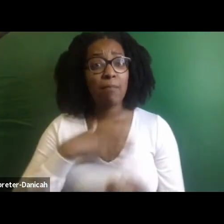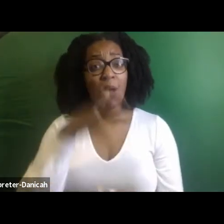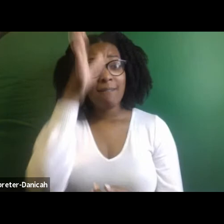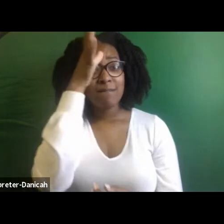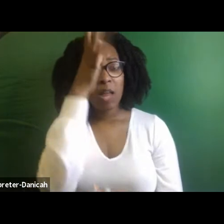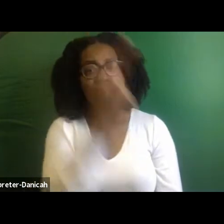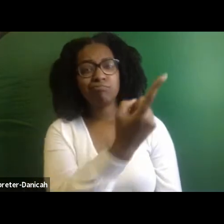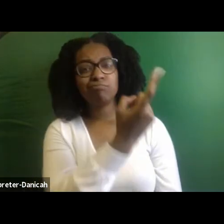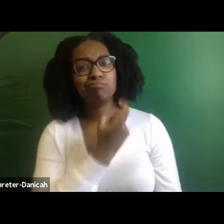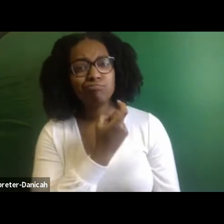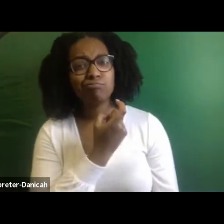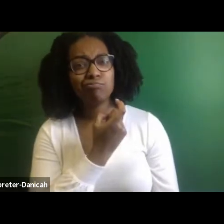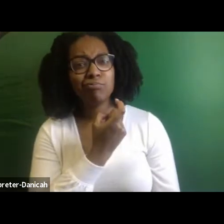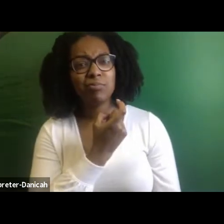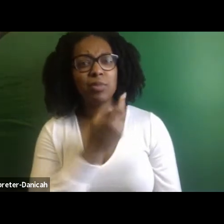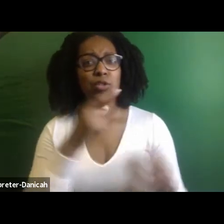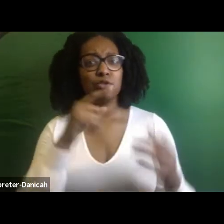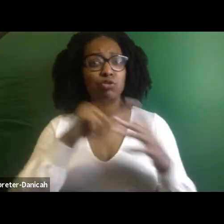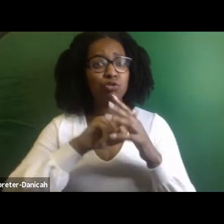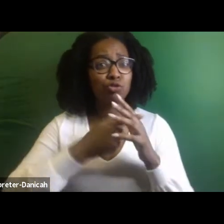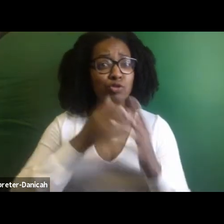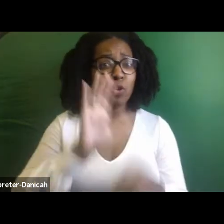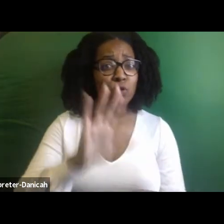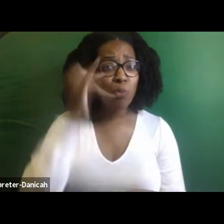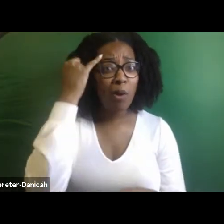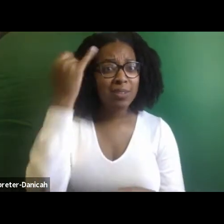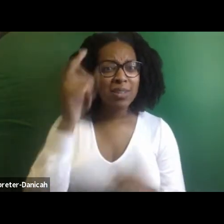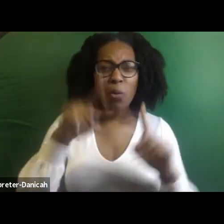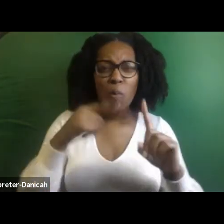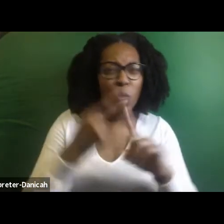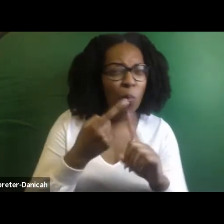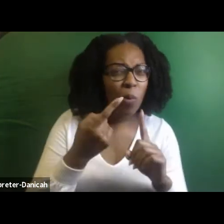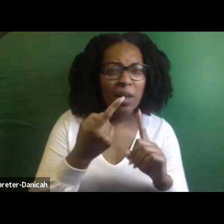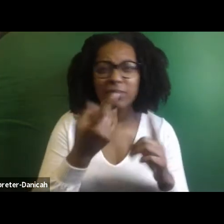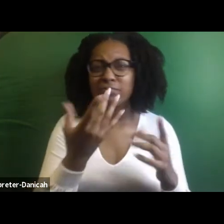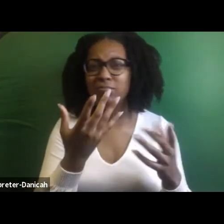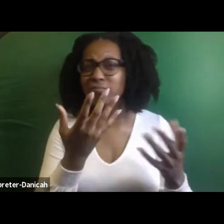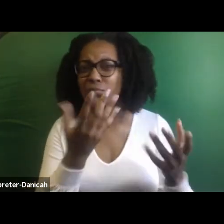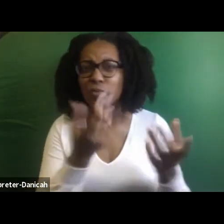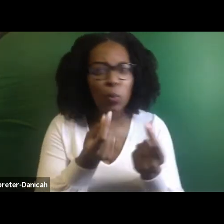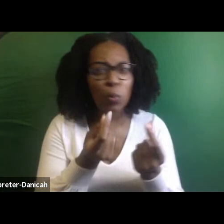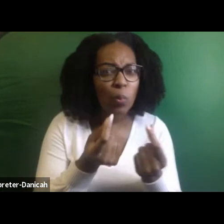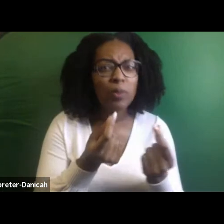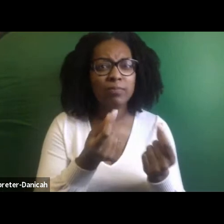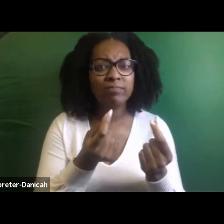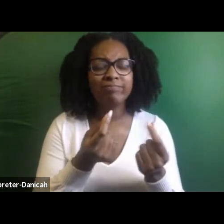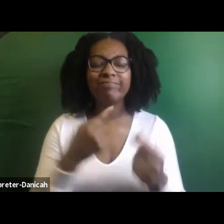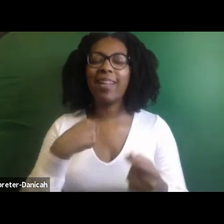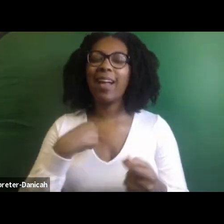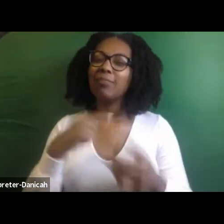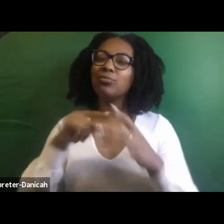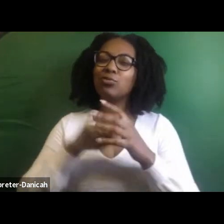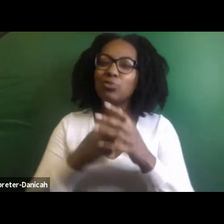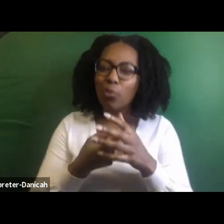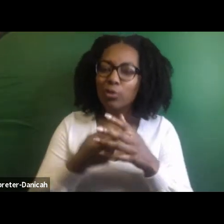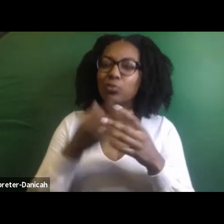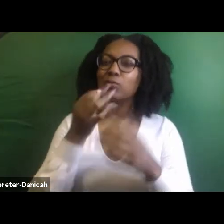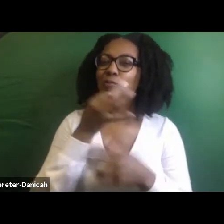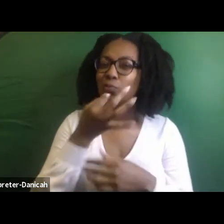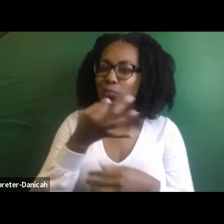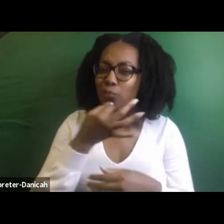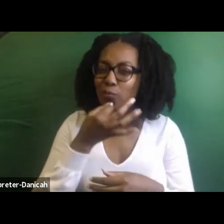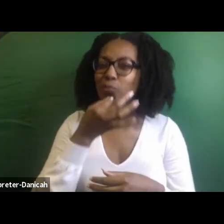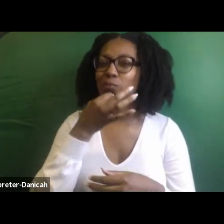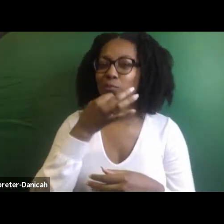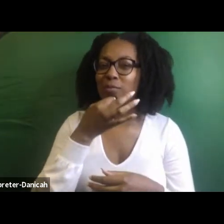I'm like, I'm getting to it. And I need to, I was recently on a panel, Africa speaks on the